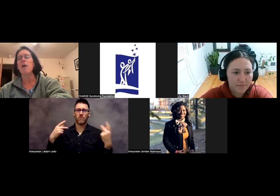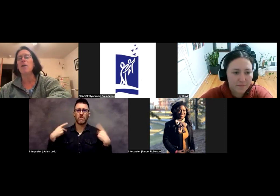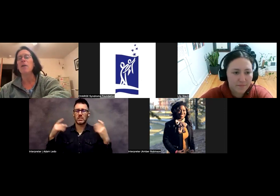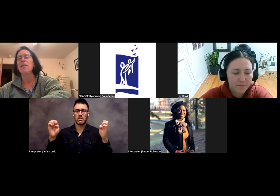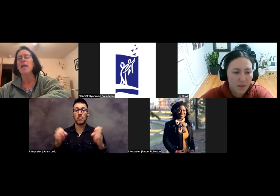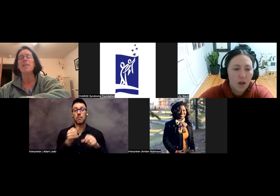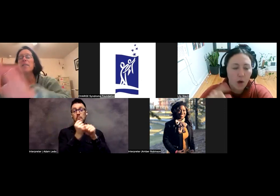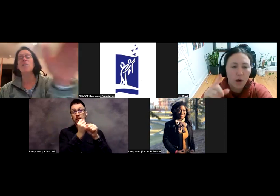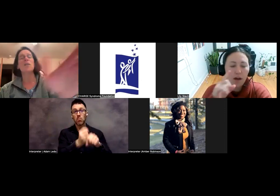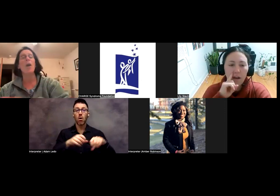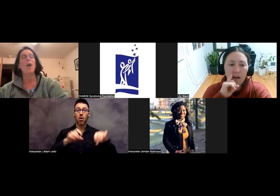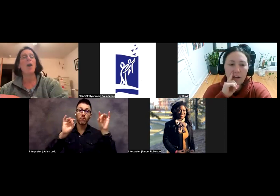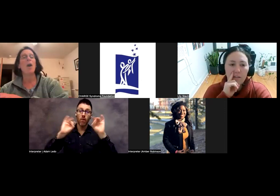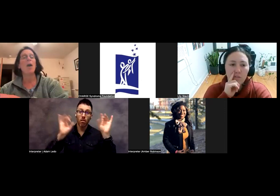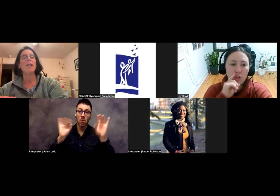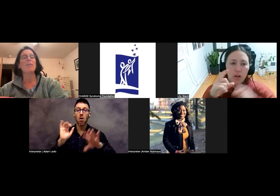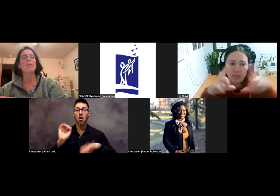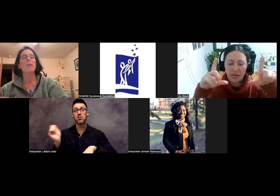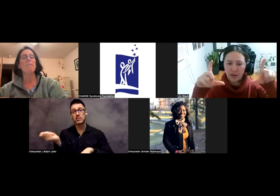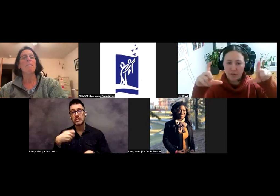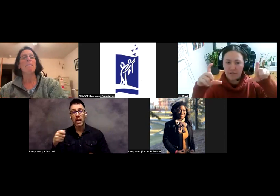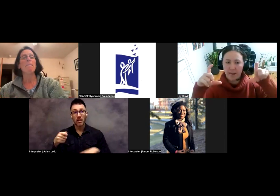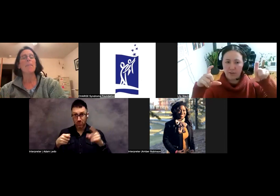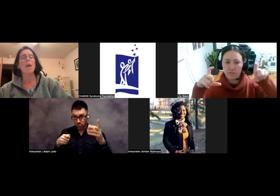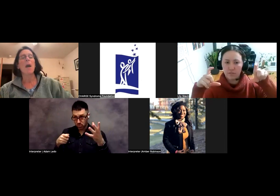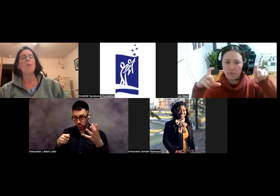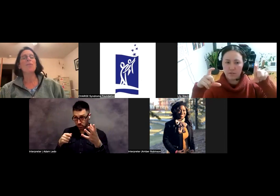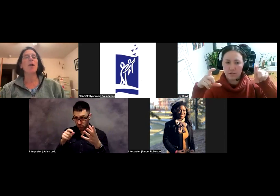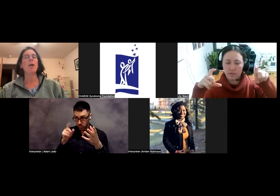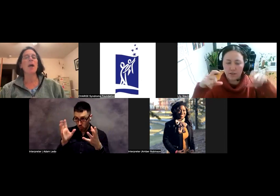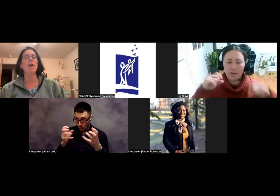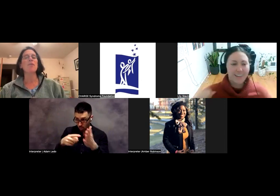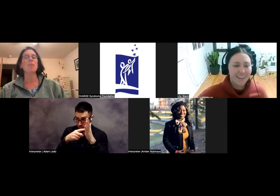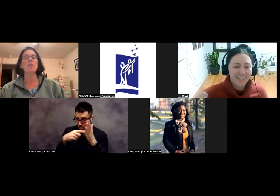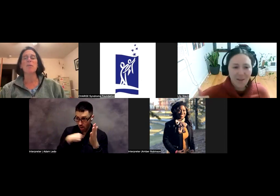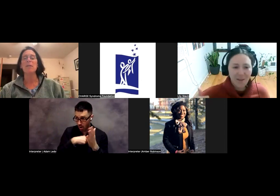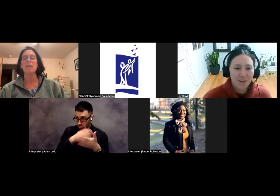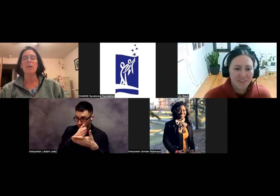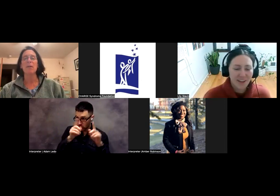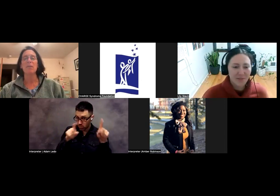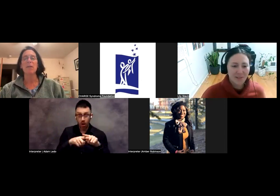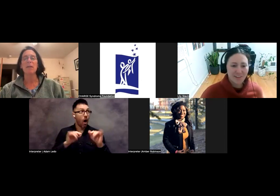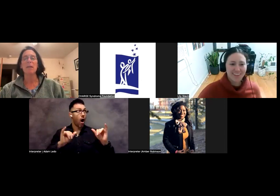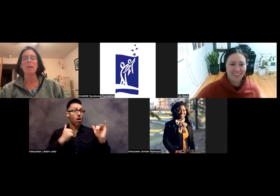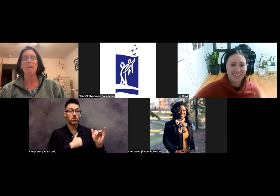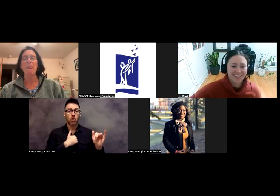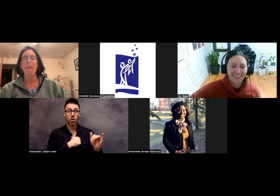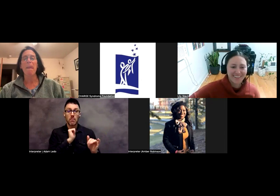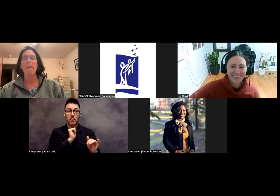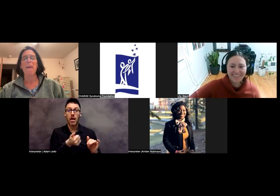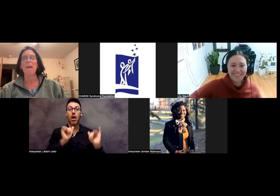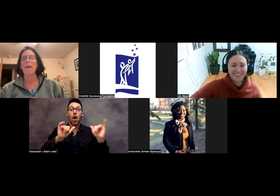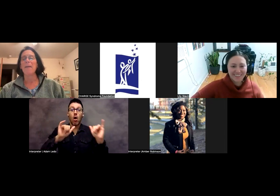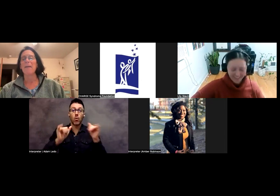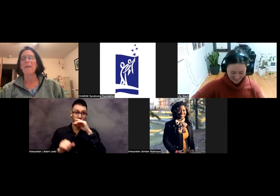volleyball, tennis. Do you want to be sharing your screen right now? Oh, sorry. I'm not sharing my screen. No, that's okay. I just wanted to let you